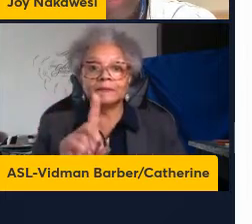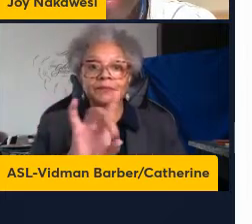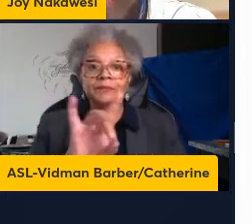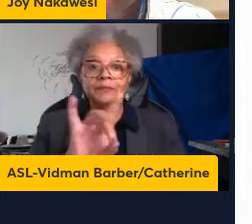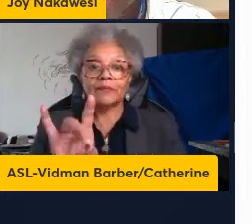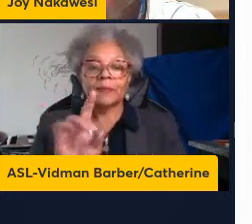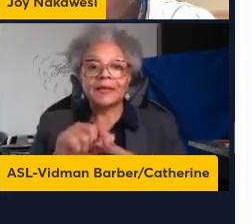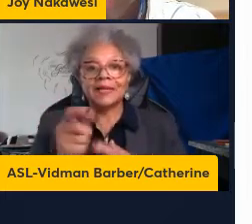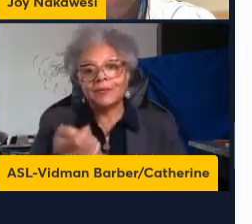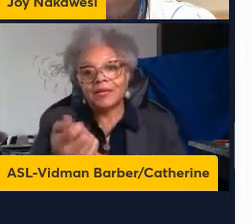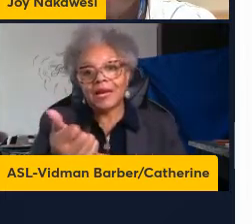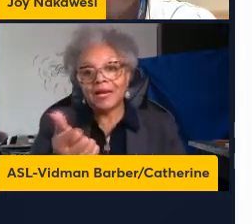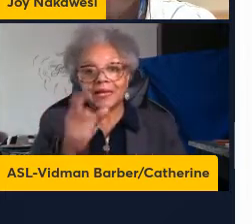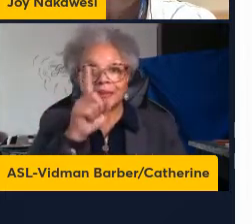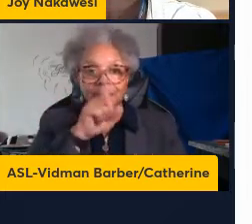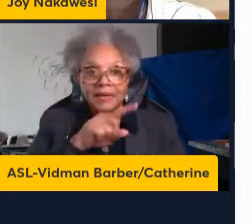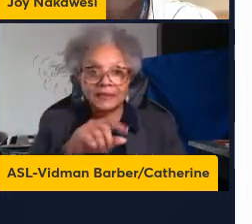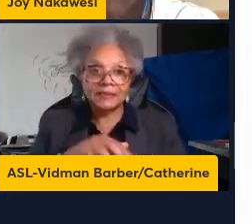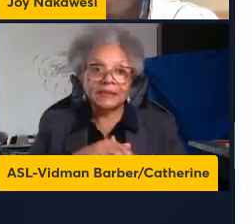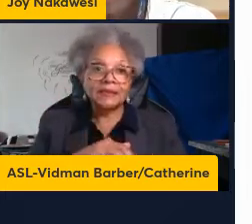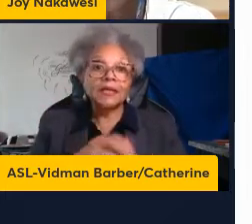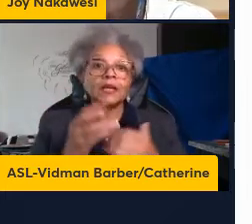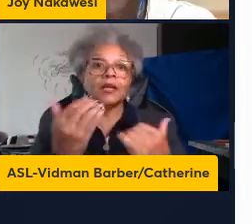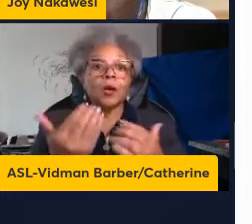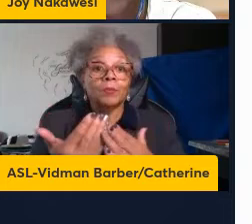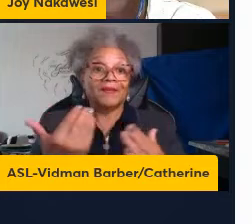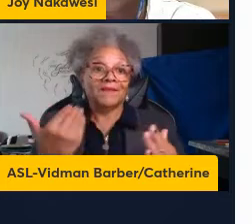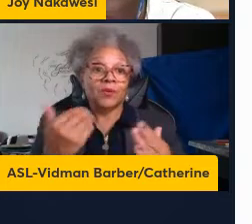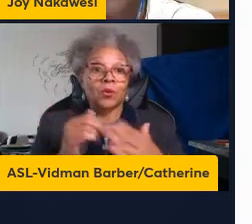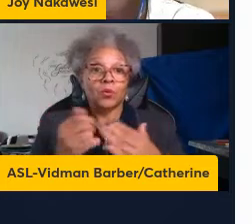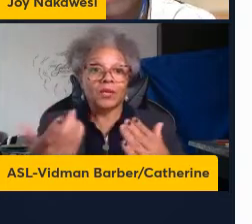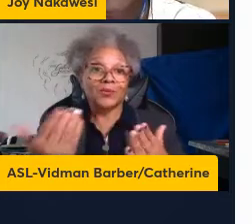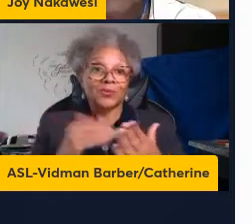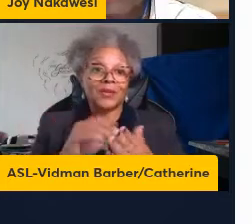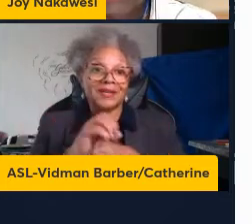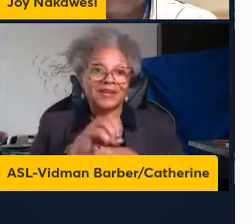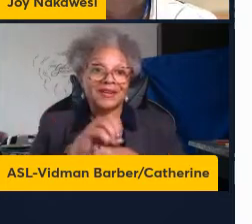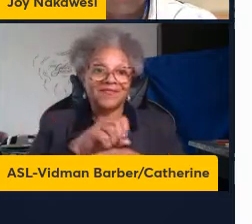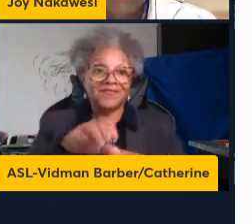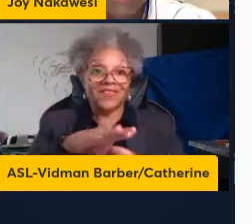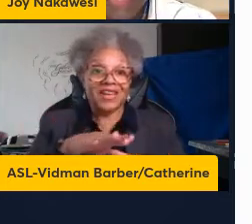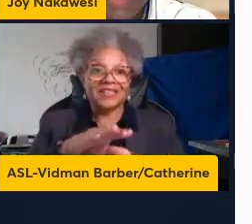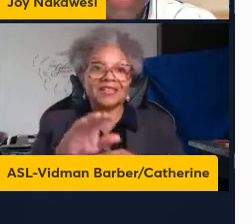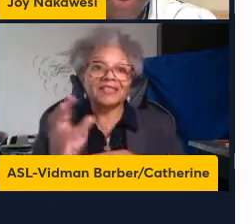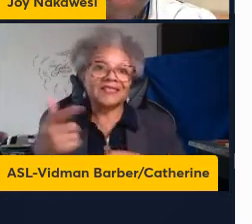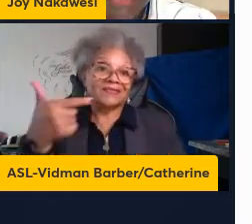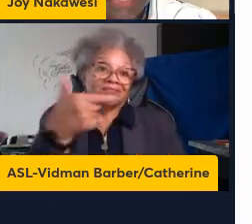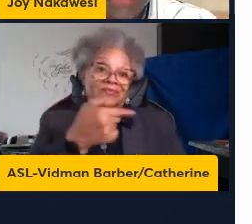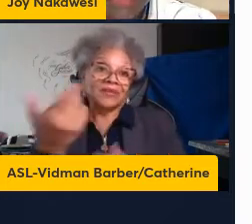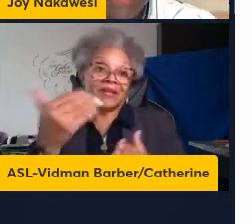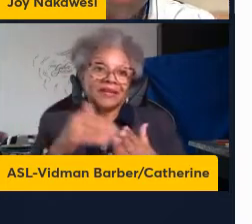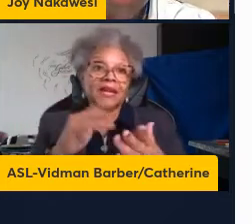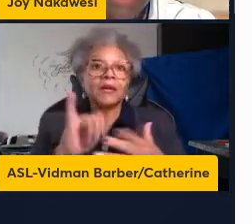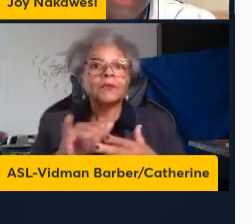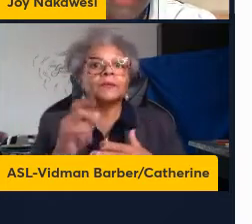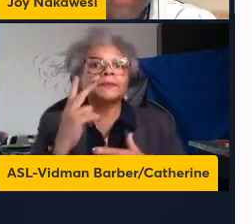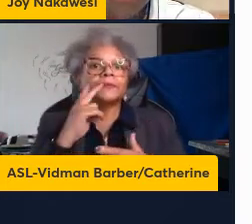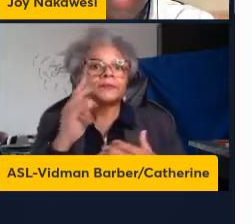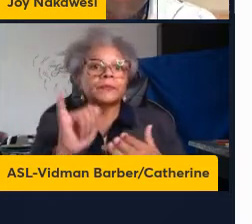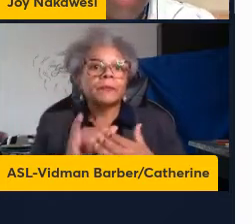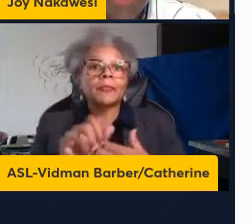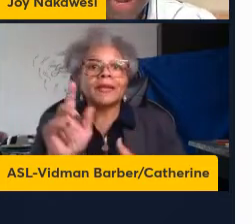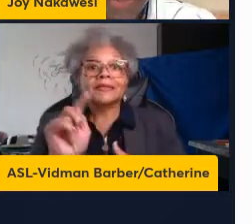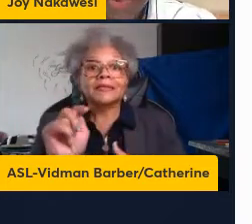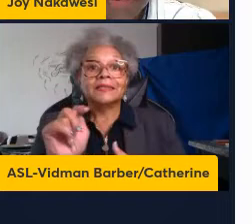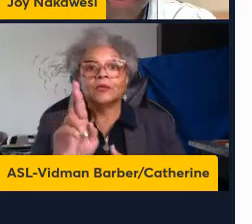knockout mice so before we reinfected we first assessed the baseline TREM cells that are present